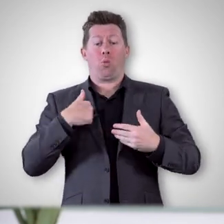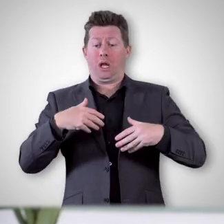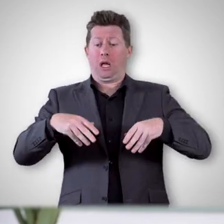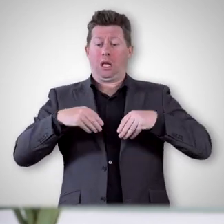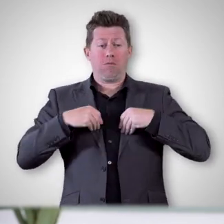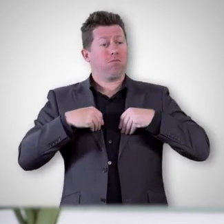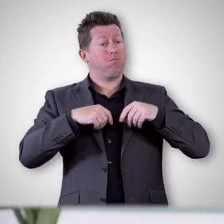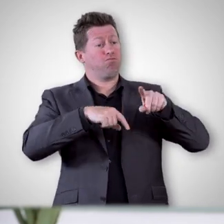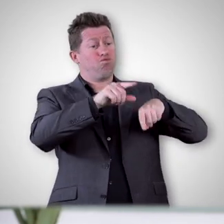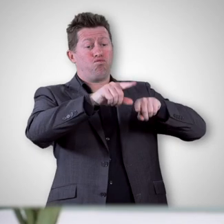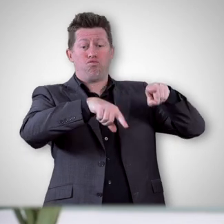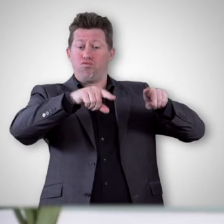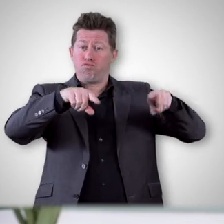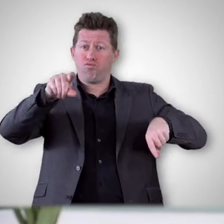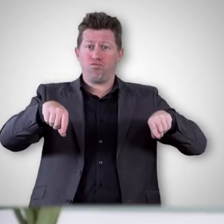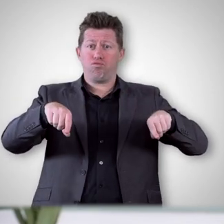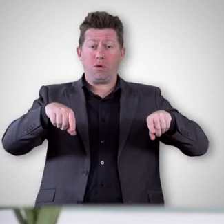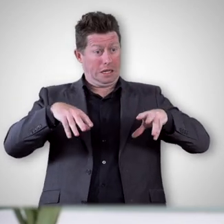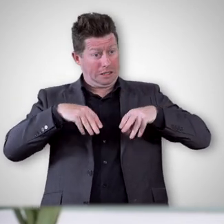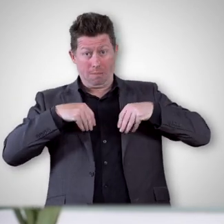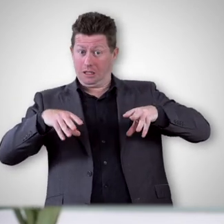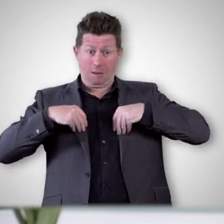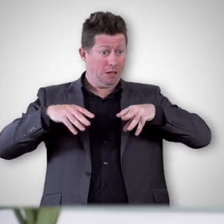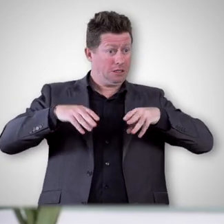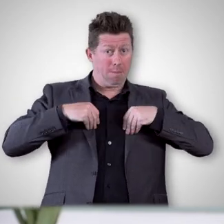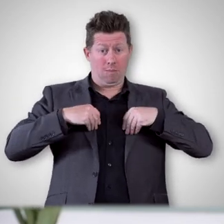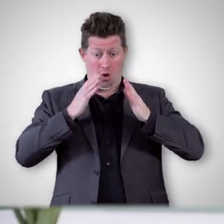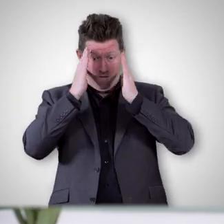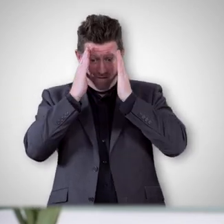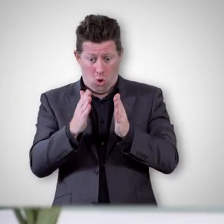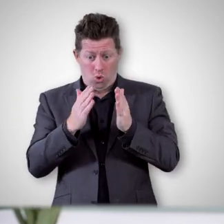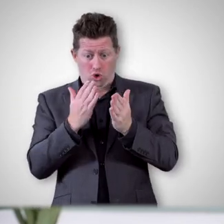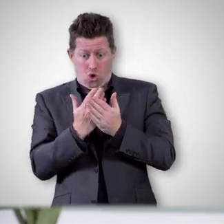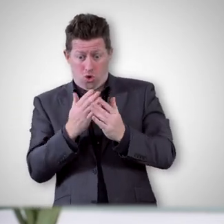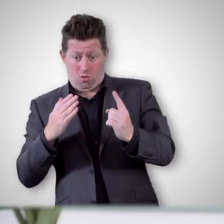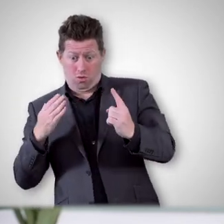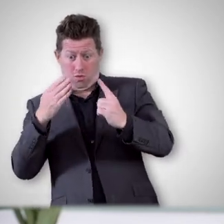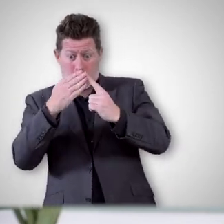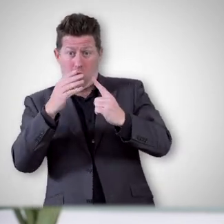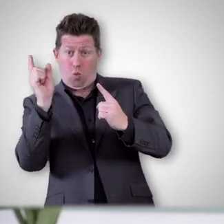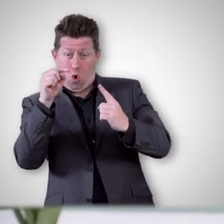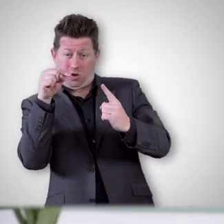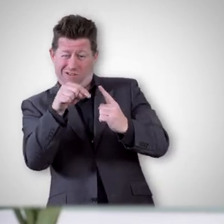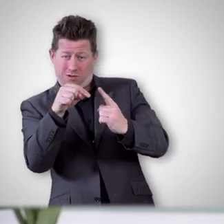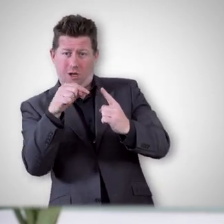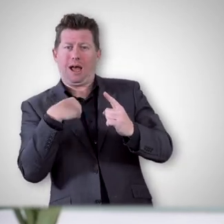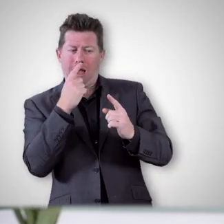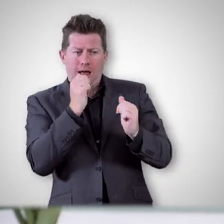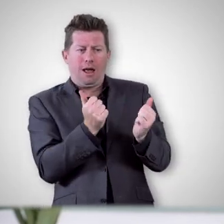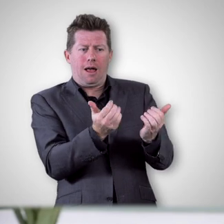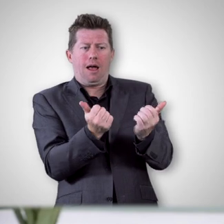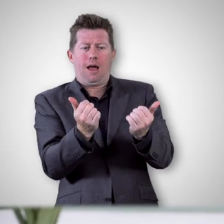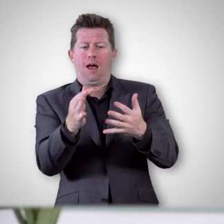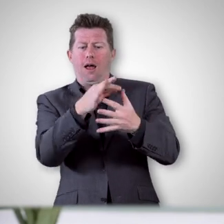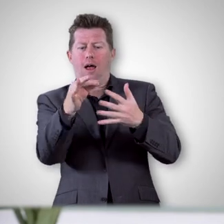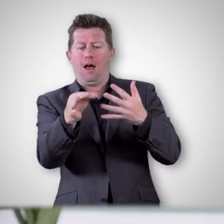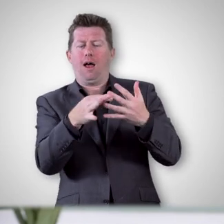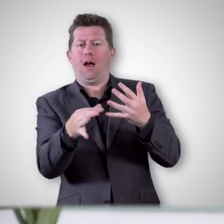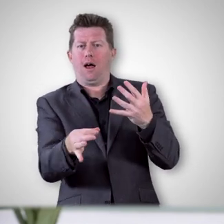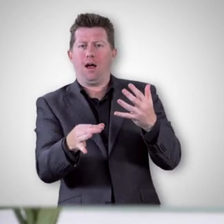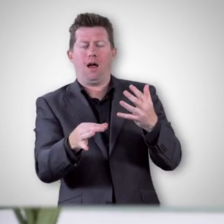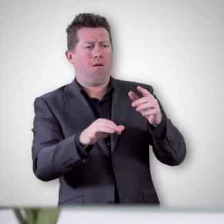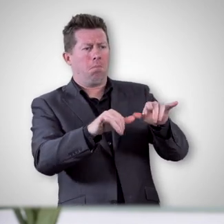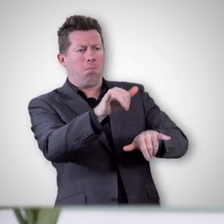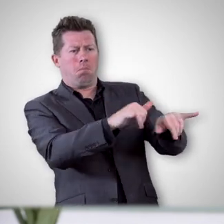when we embrace our differences and variability and we focus on our firm goals, we can provide different options and choices